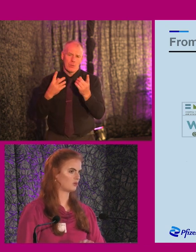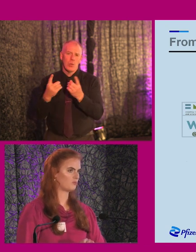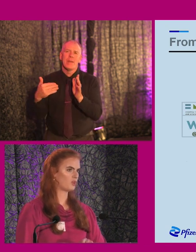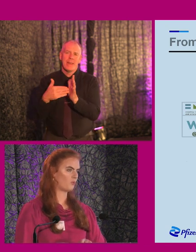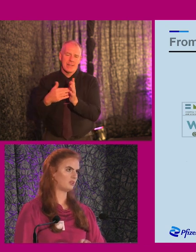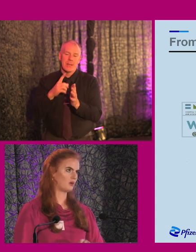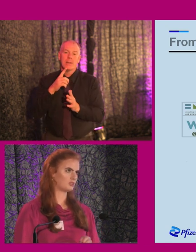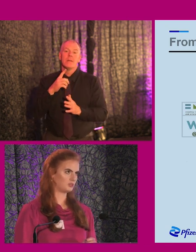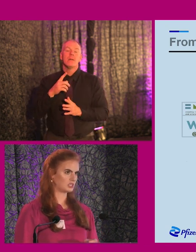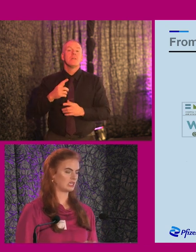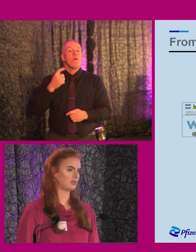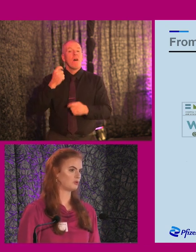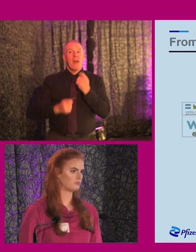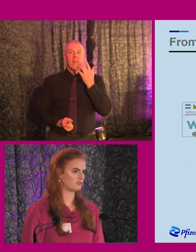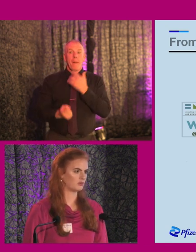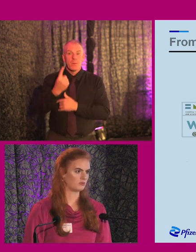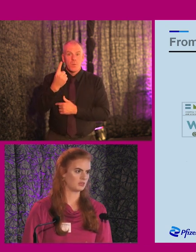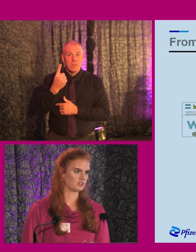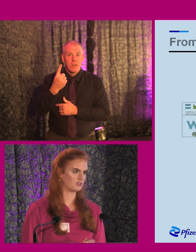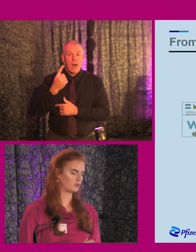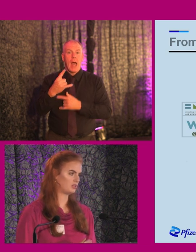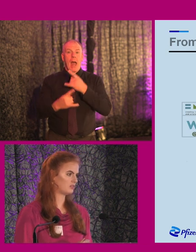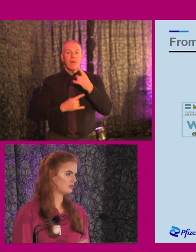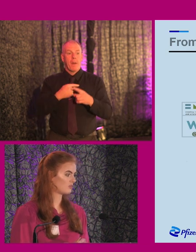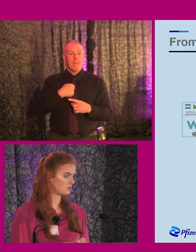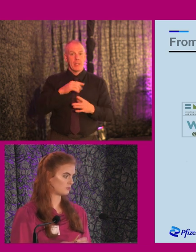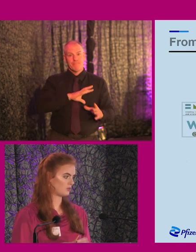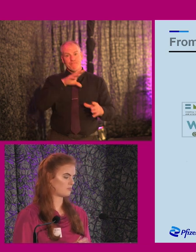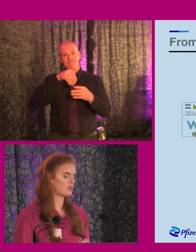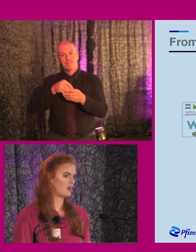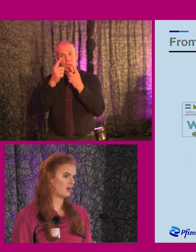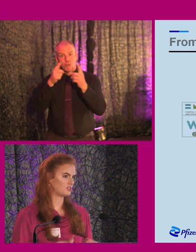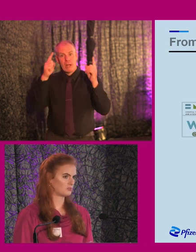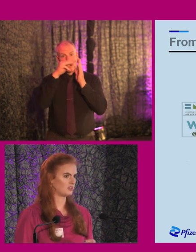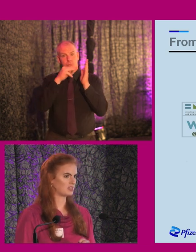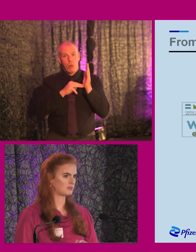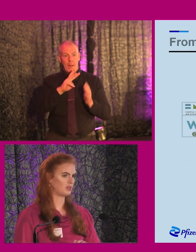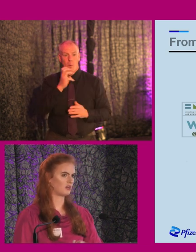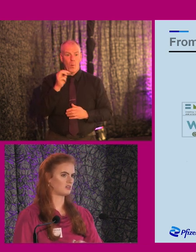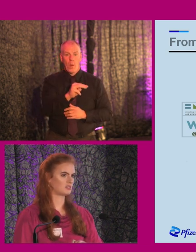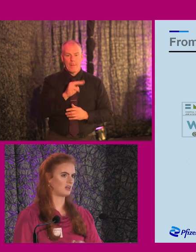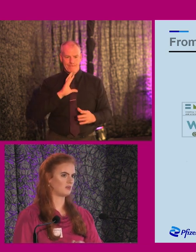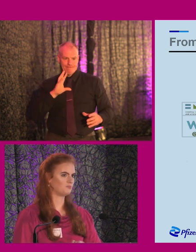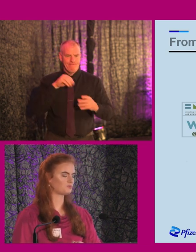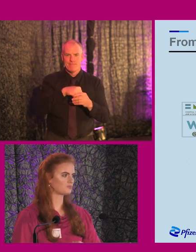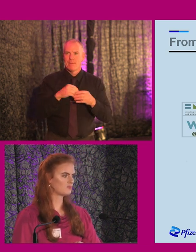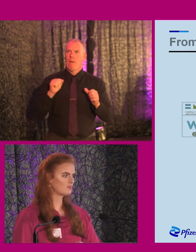And so when the opportunity came up for me to join the graduate program, I jumped on this because